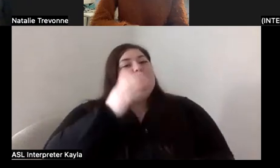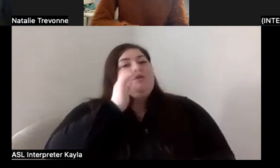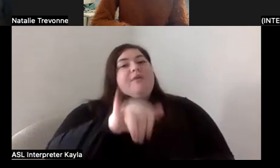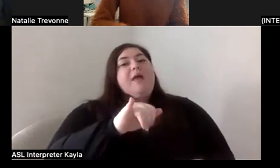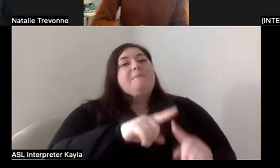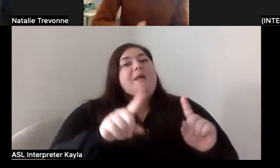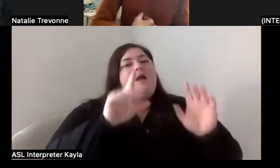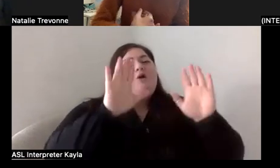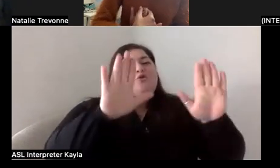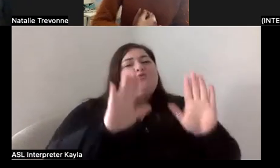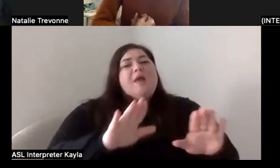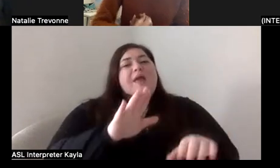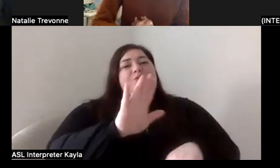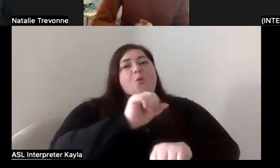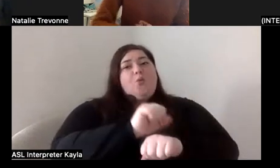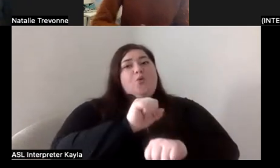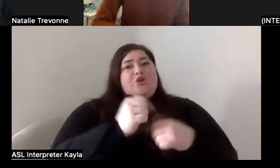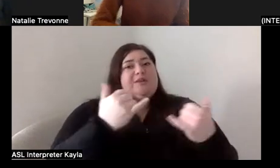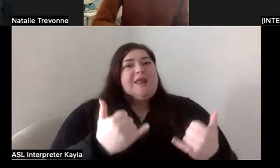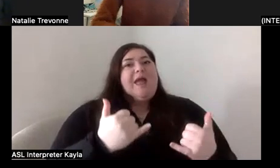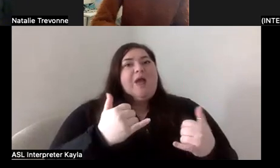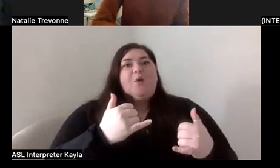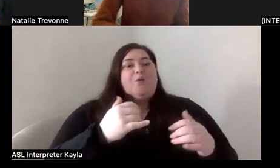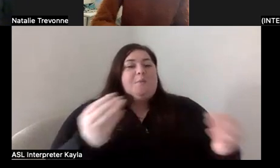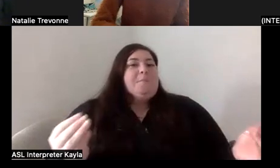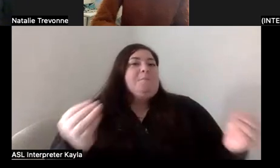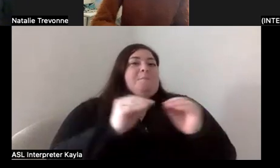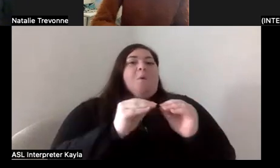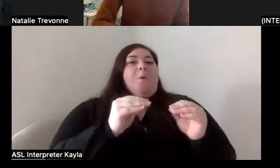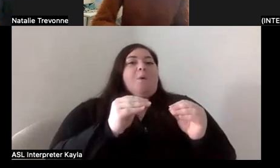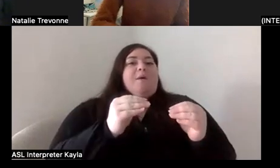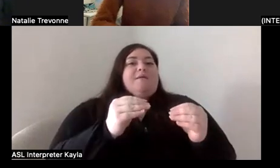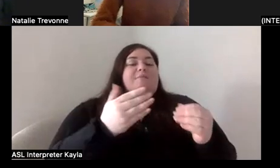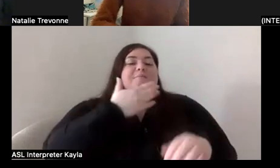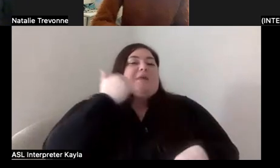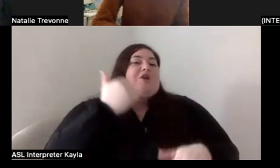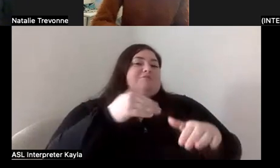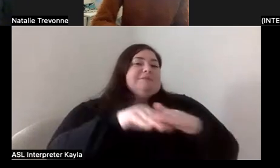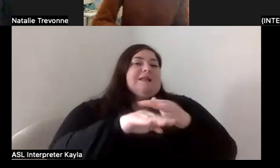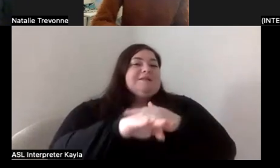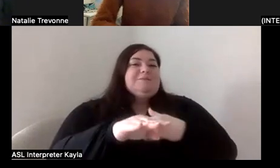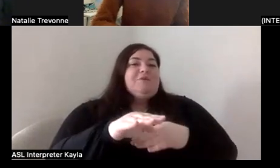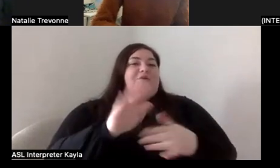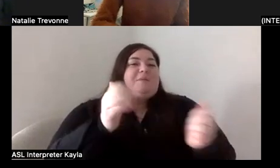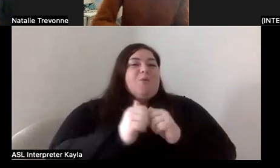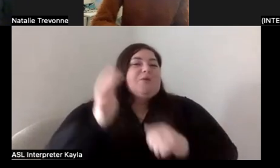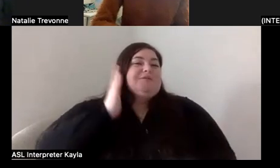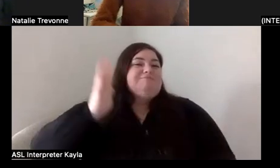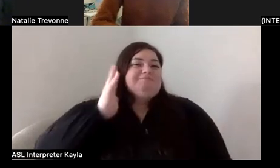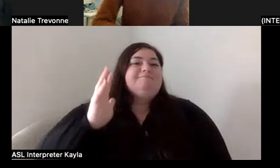like, awesome to know that the work you're doing now does so much more to make it accessible for the younger children like that.